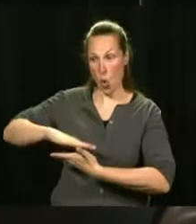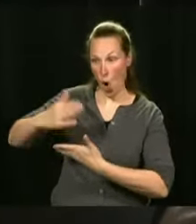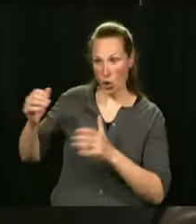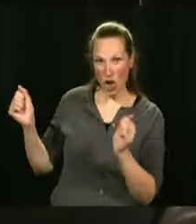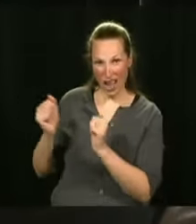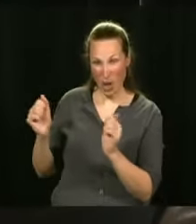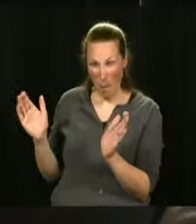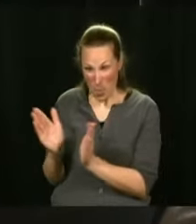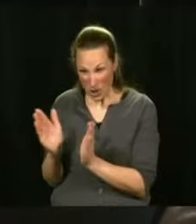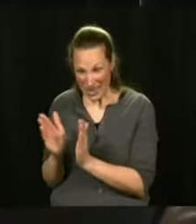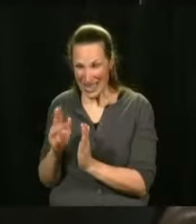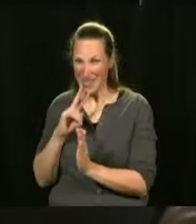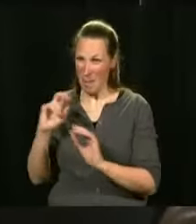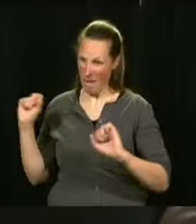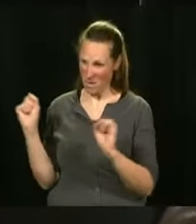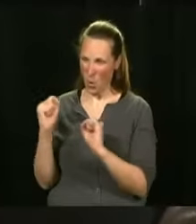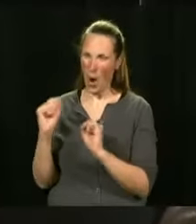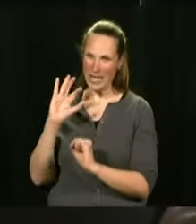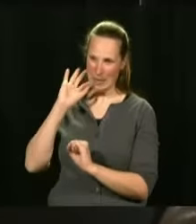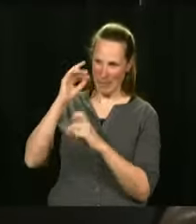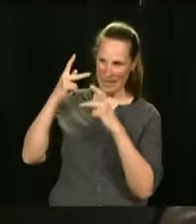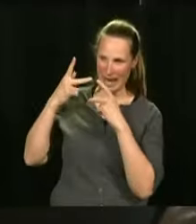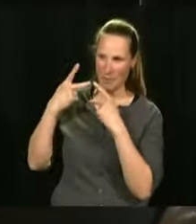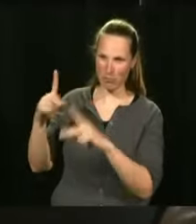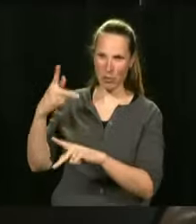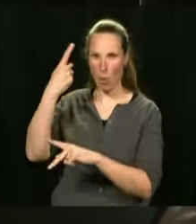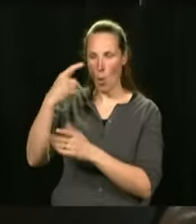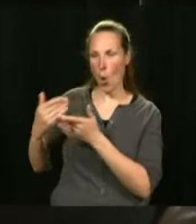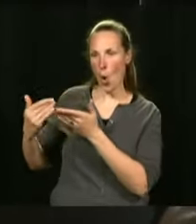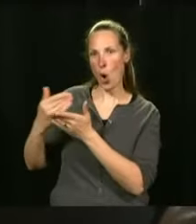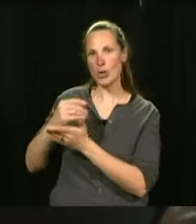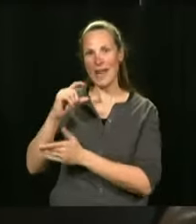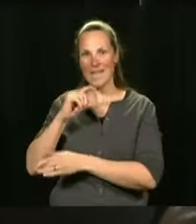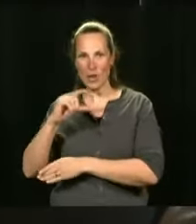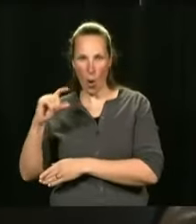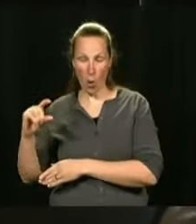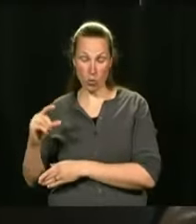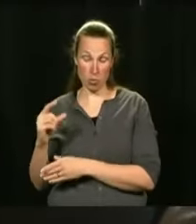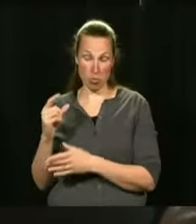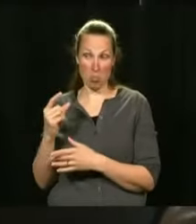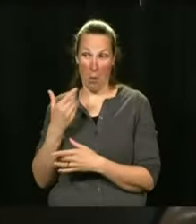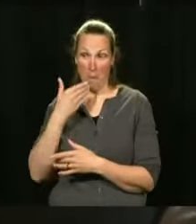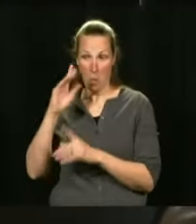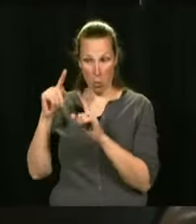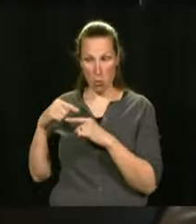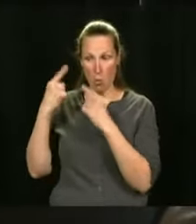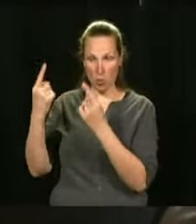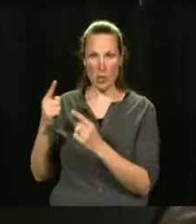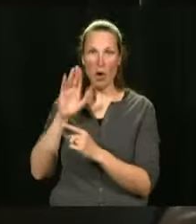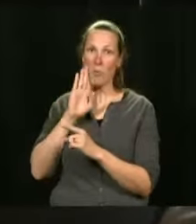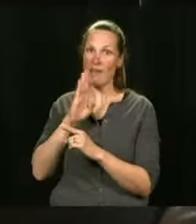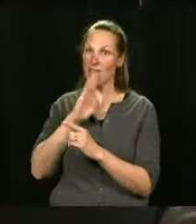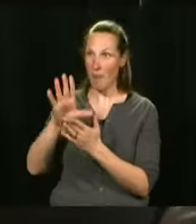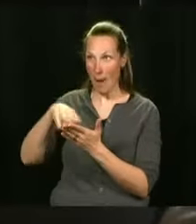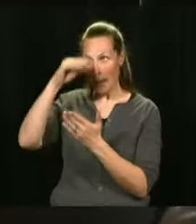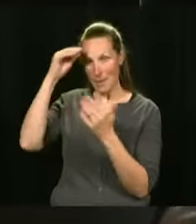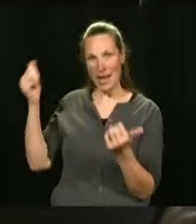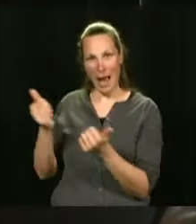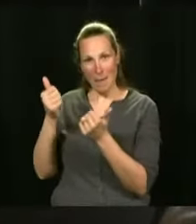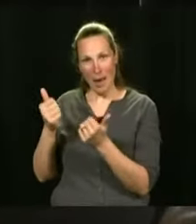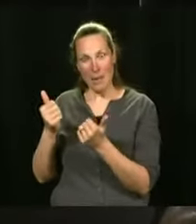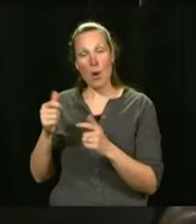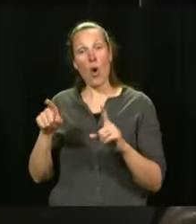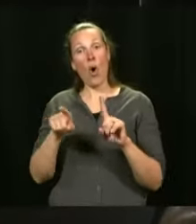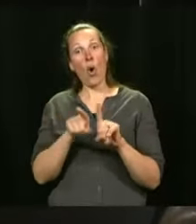smaller freezers. And we'll be able to adapt. And that is why we're going to work on this with the Ministry of Education. And the